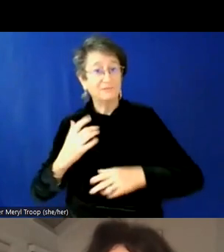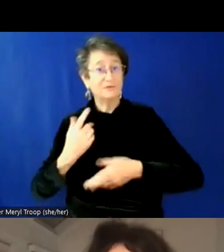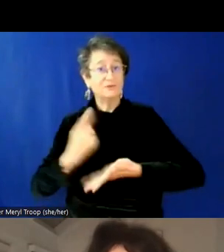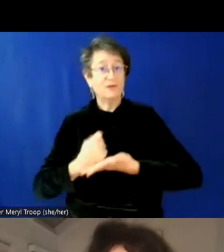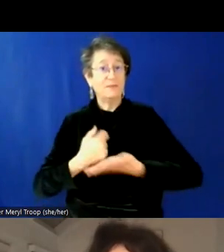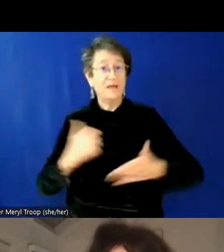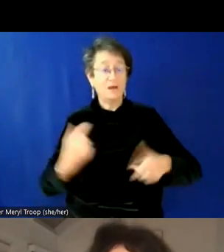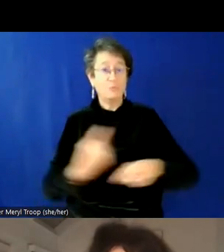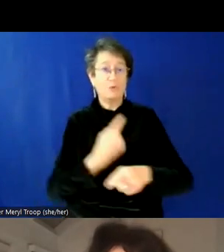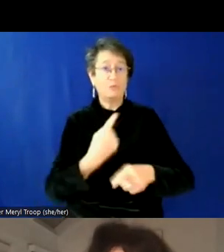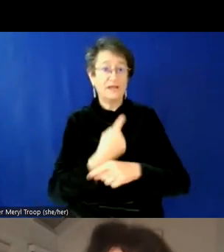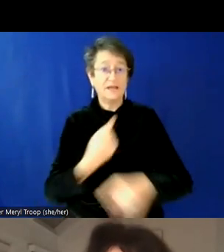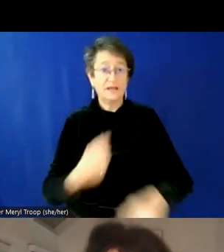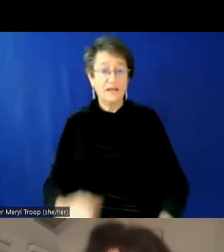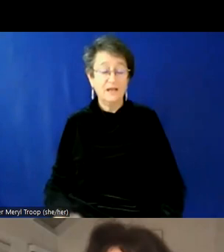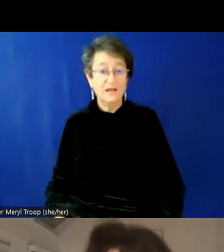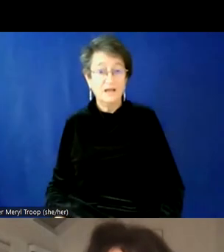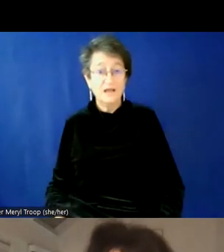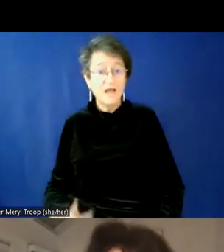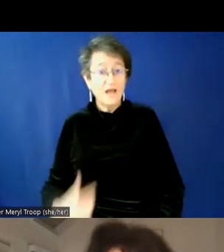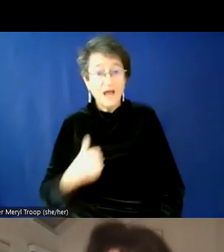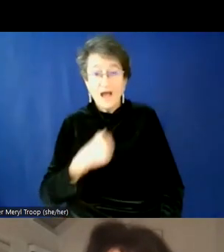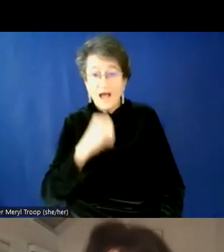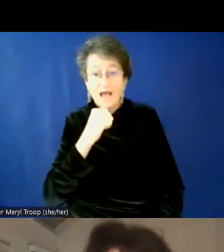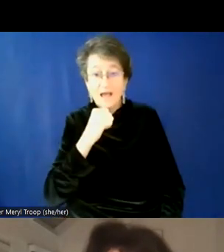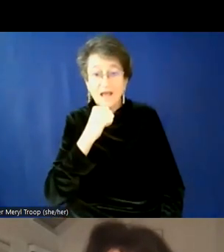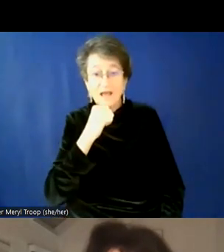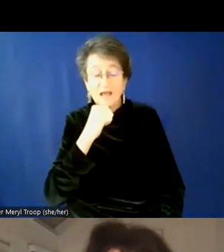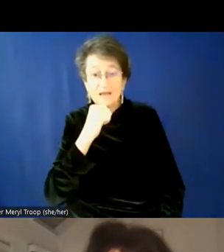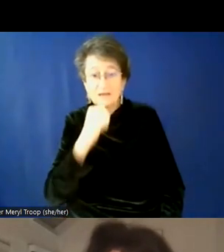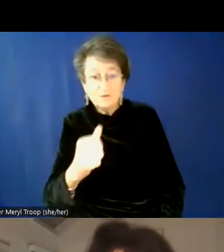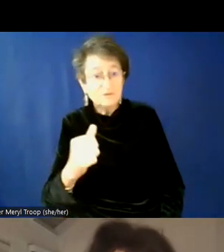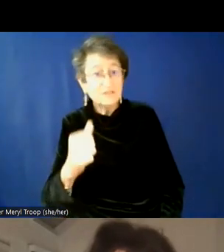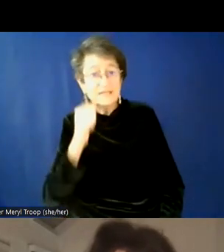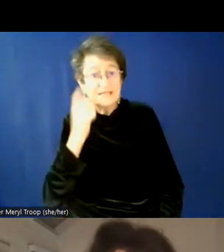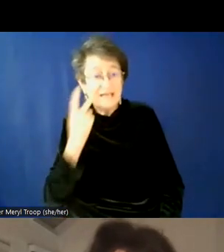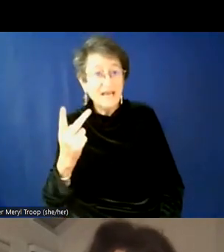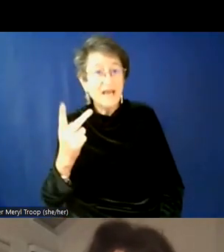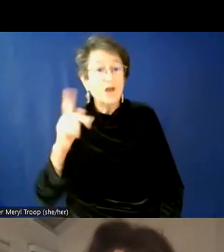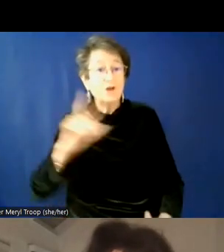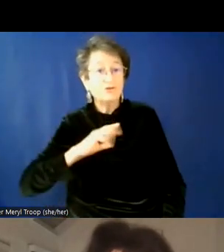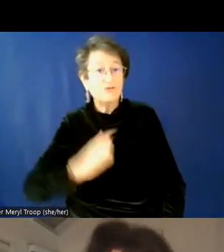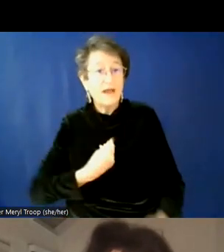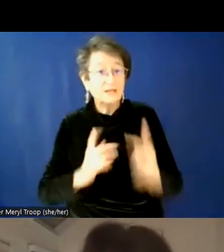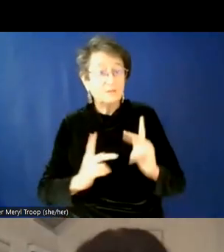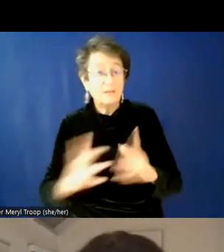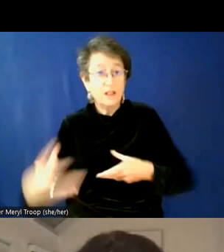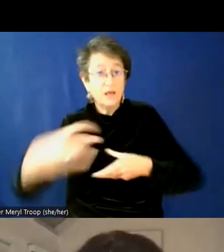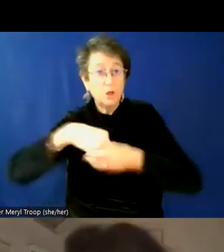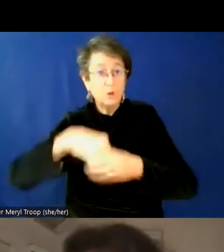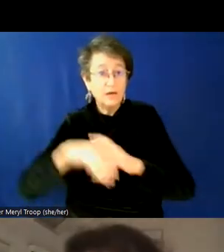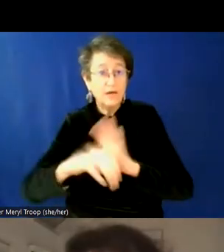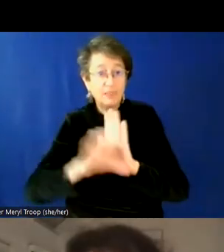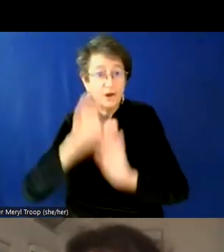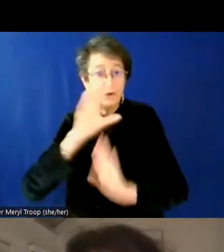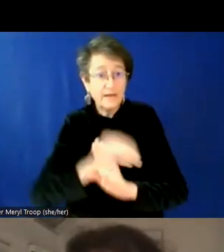topic, but I do hear trans people incorporated, uh, into the curriculum, uh, and some of the classes that I take in, in ways that go